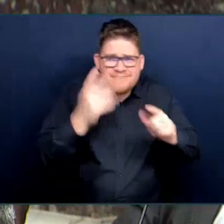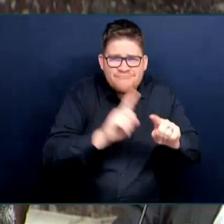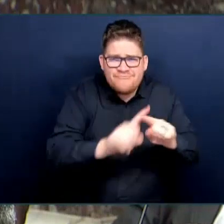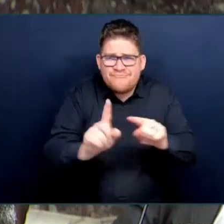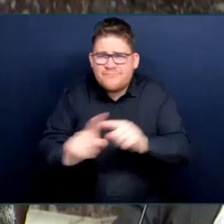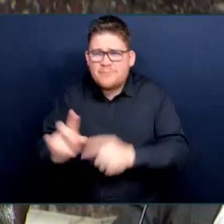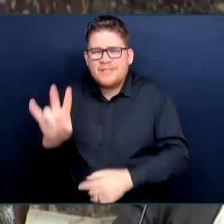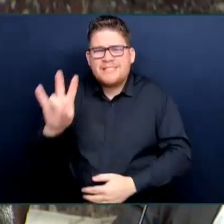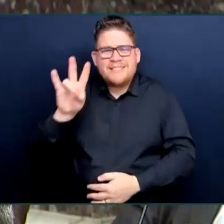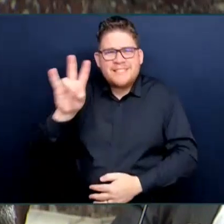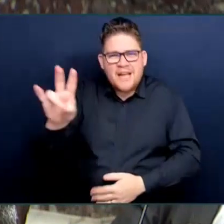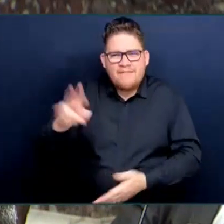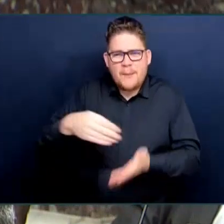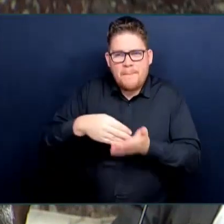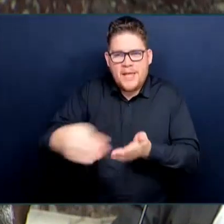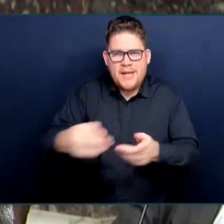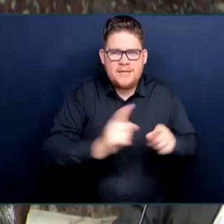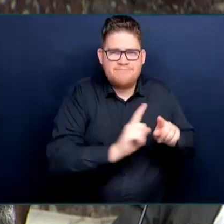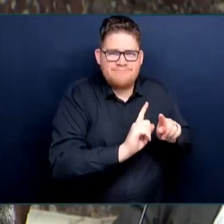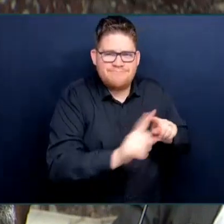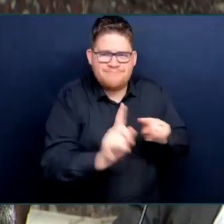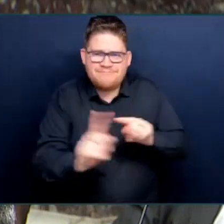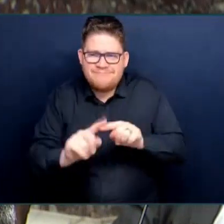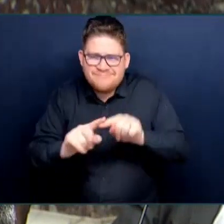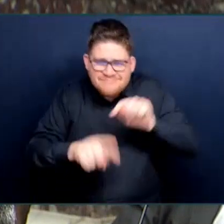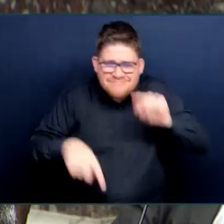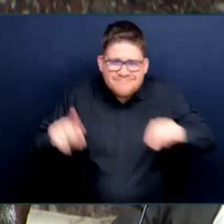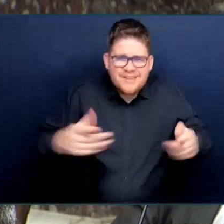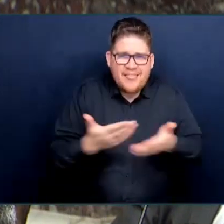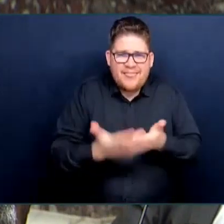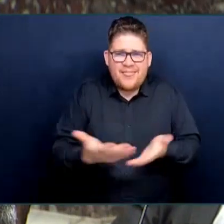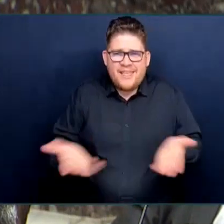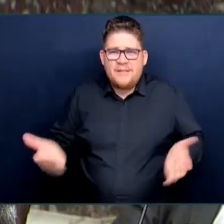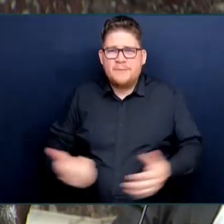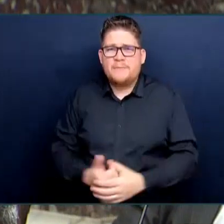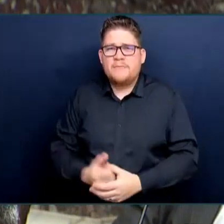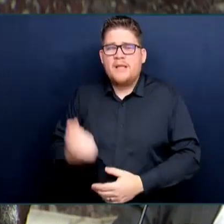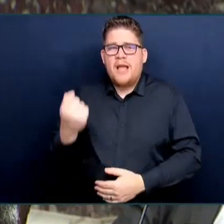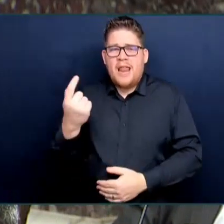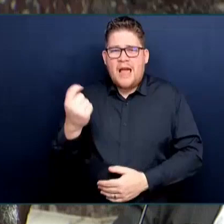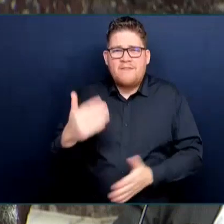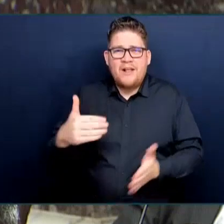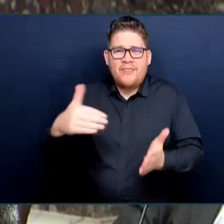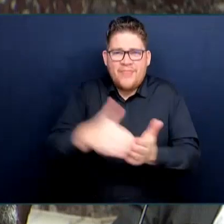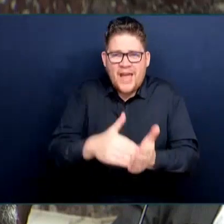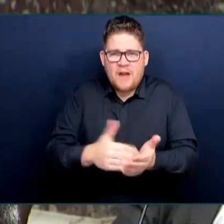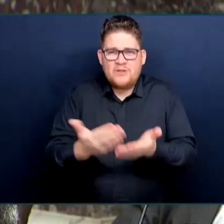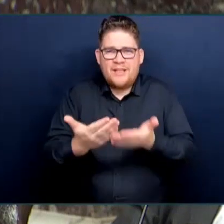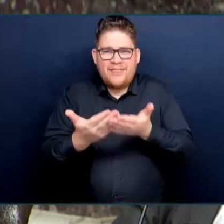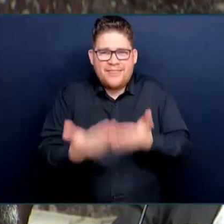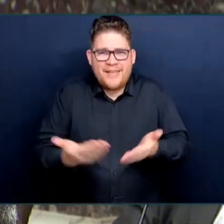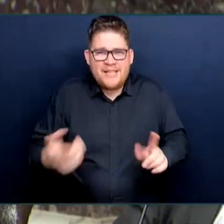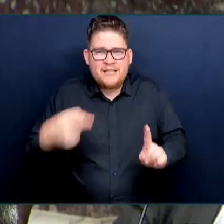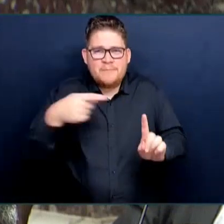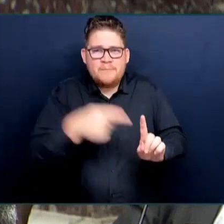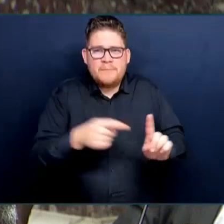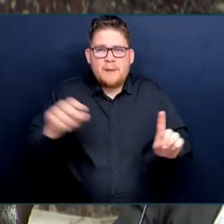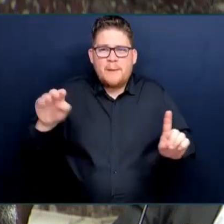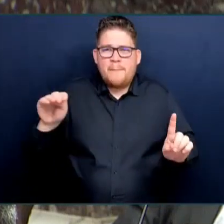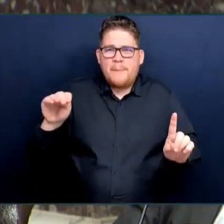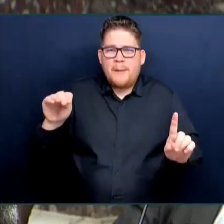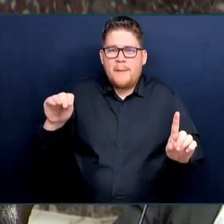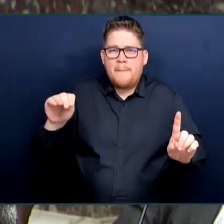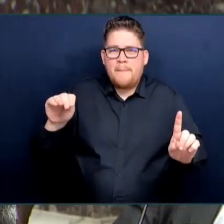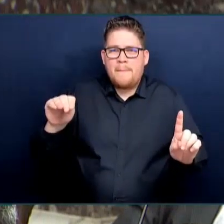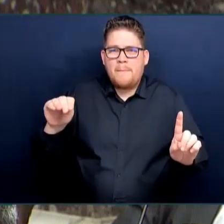artefact collection from Emily Carr, but we also have an incredible amount of other types of artefacts. The